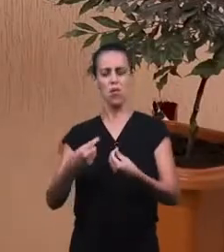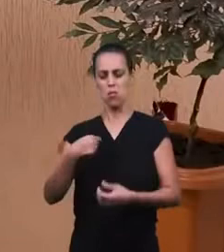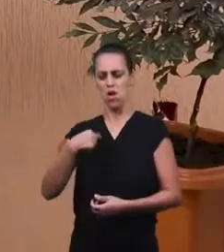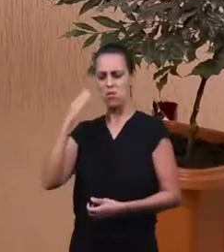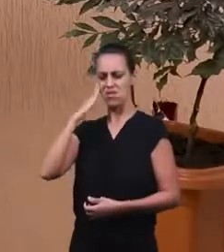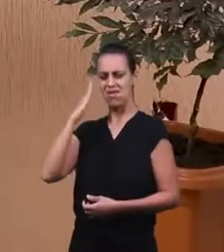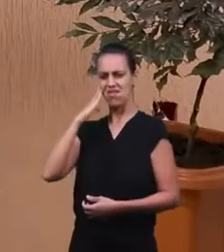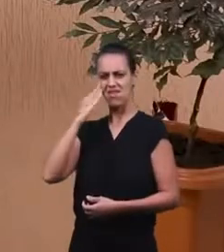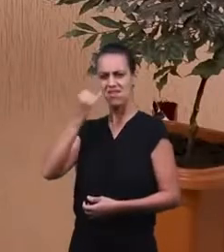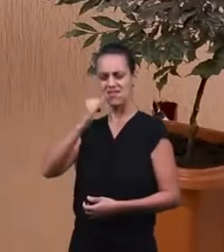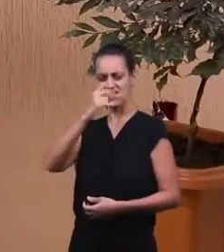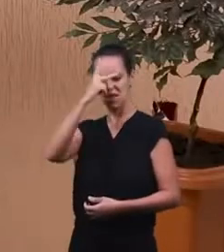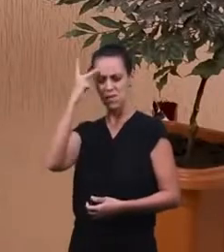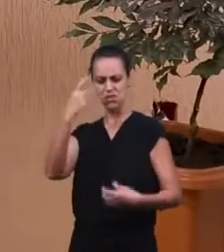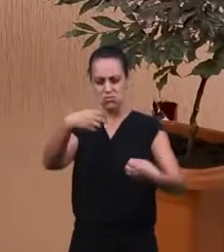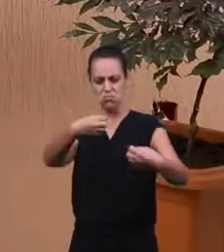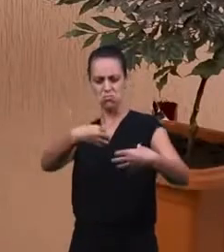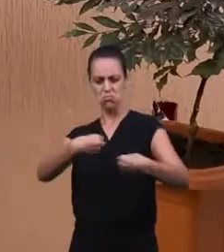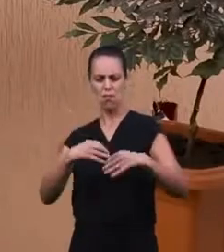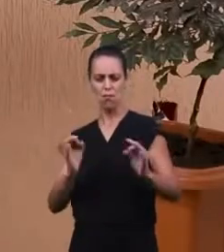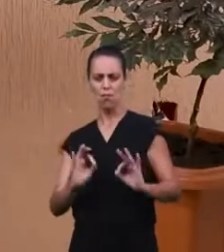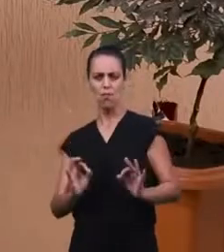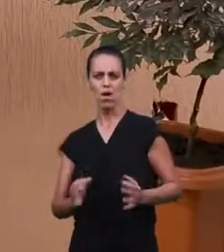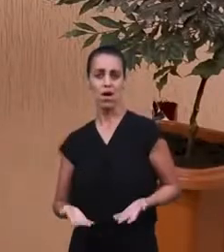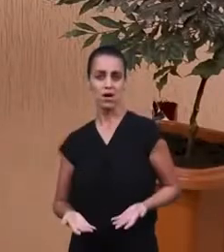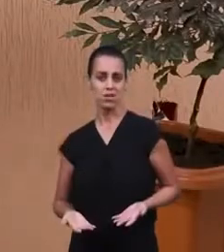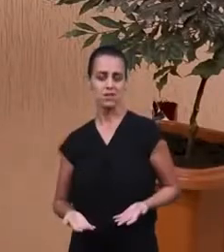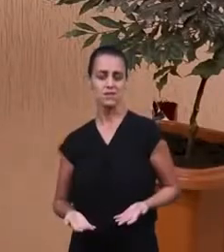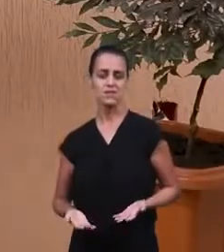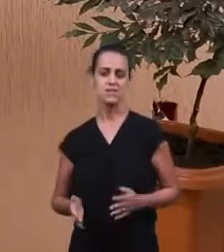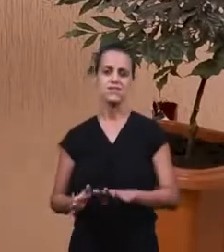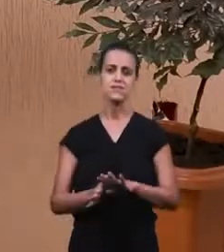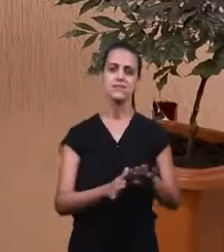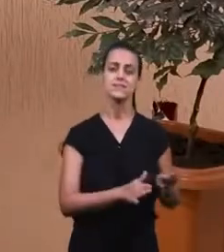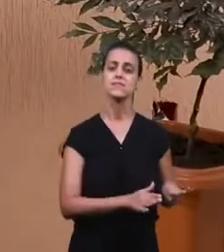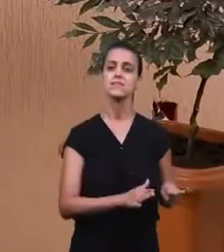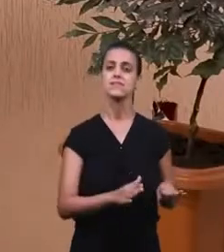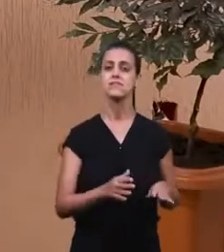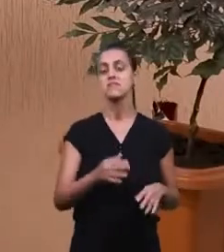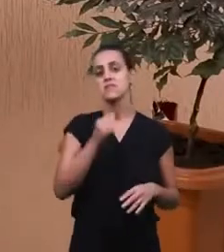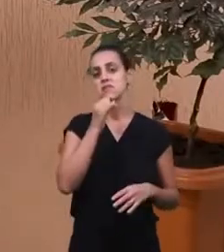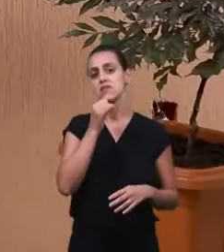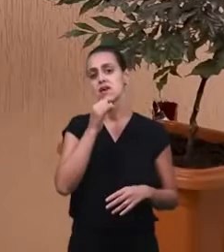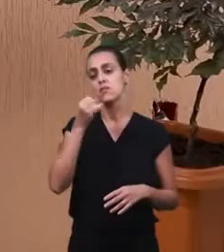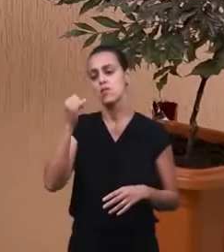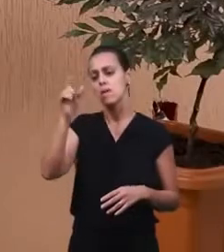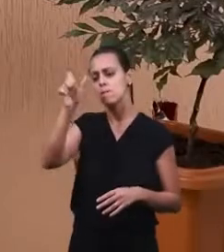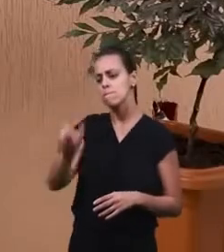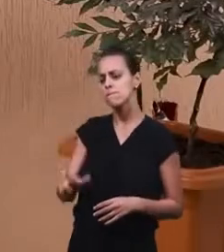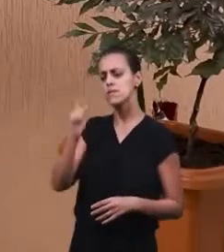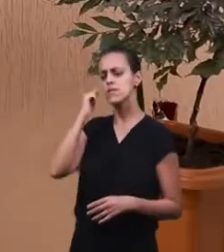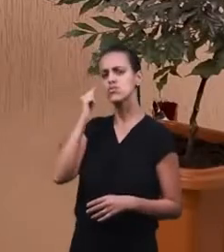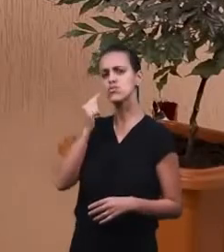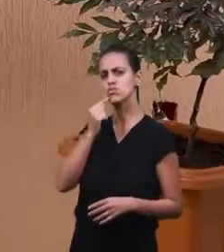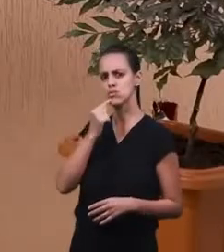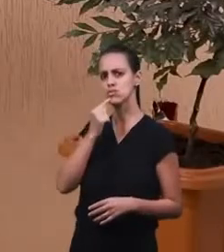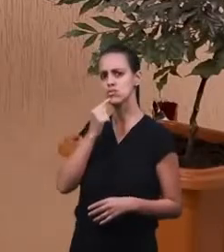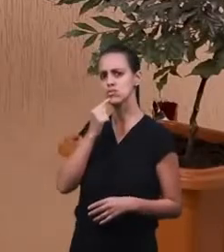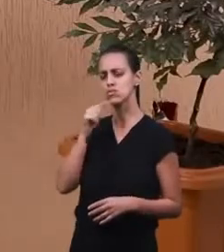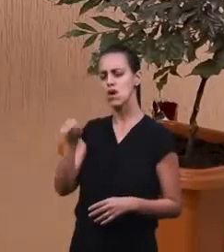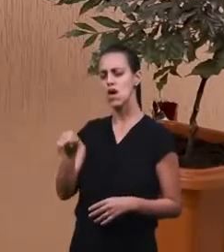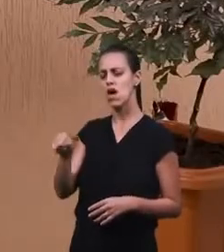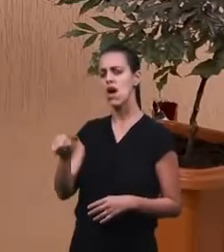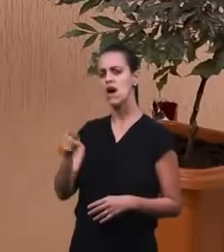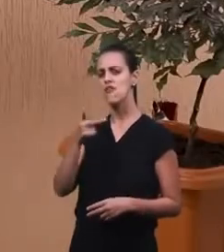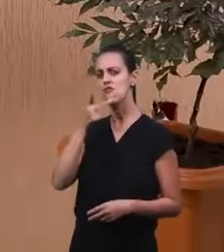I understand. If someone doesn't teach me. So. A deaf brother. He said.